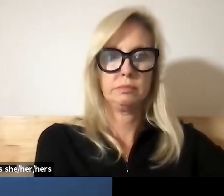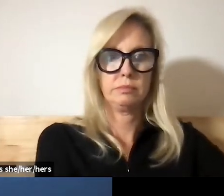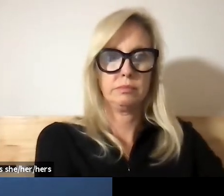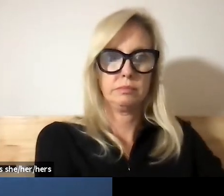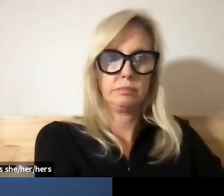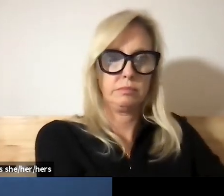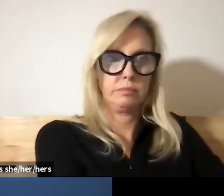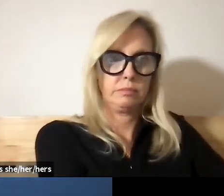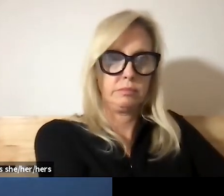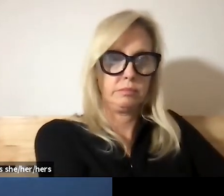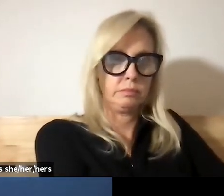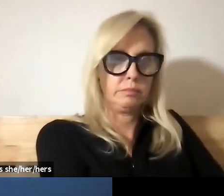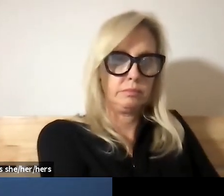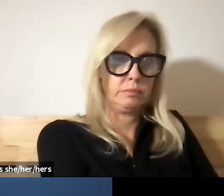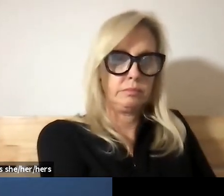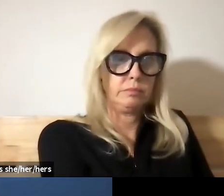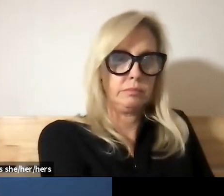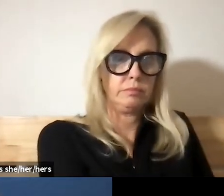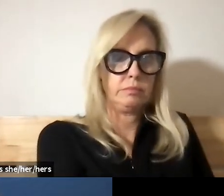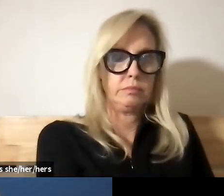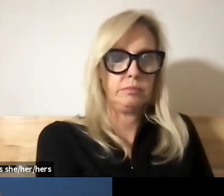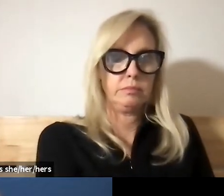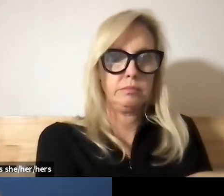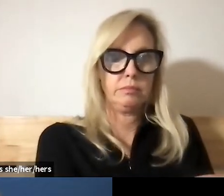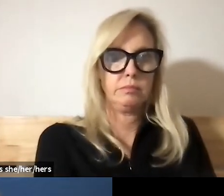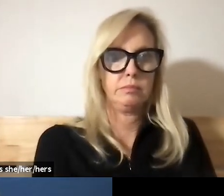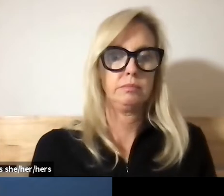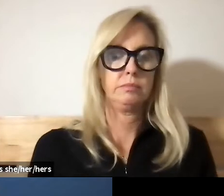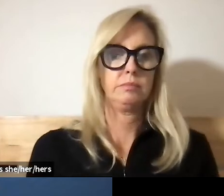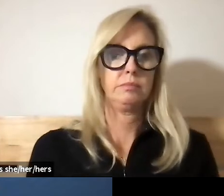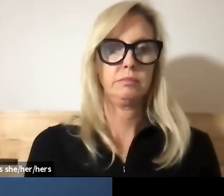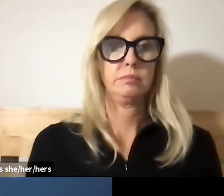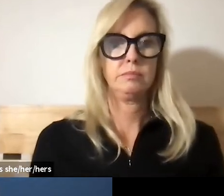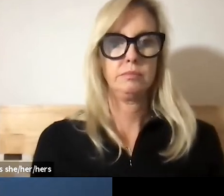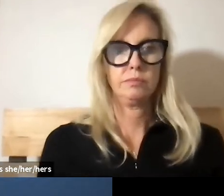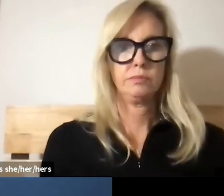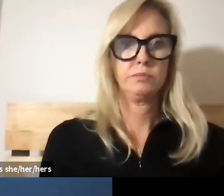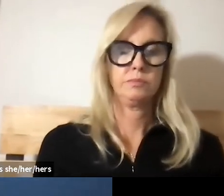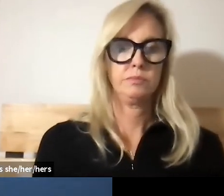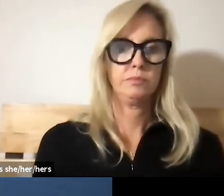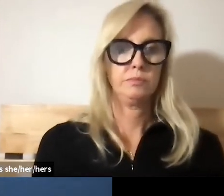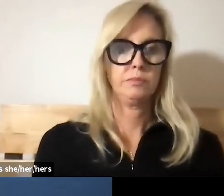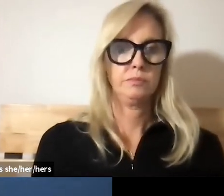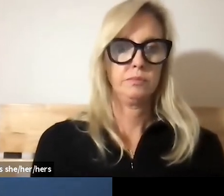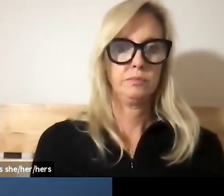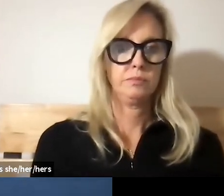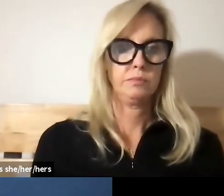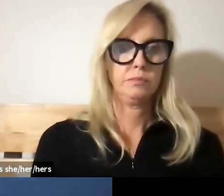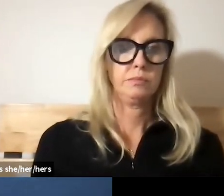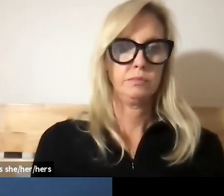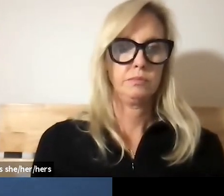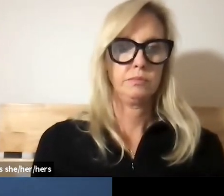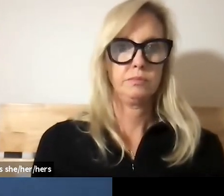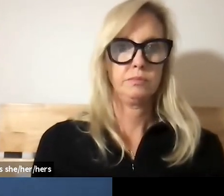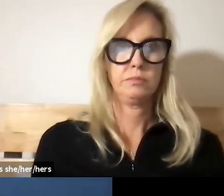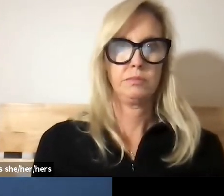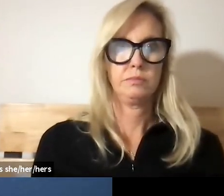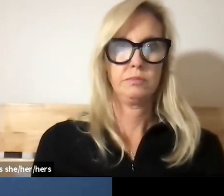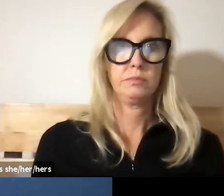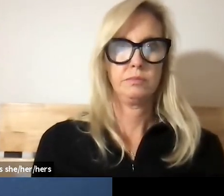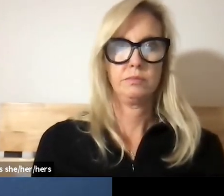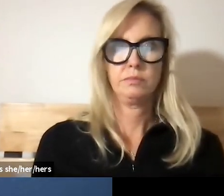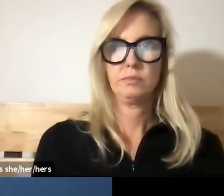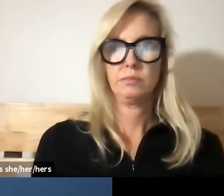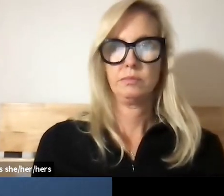from some of the assessments that we have been giving our students to help us check in on their progress and also to make predictions